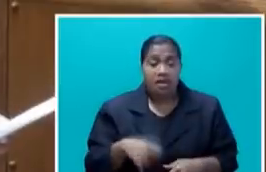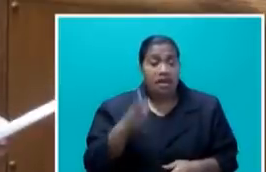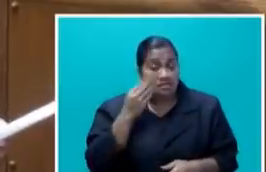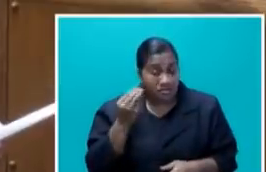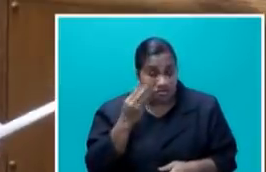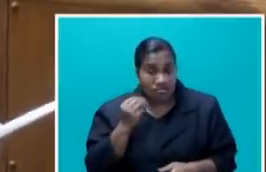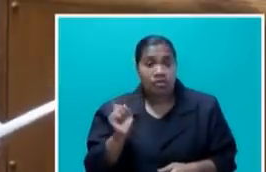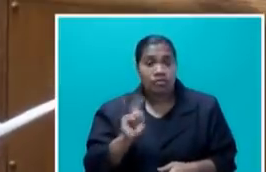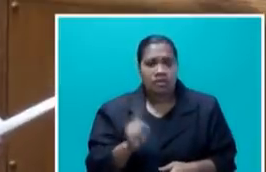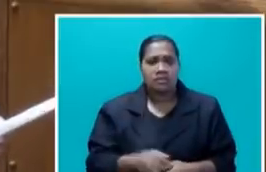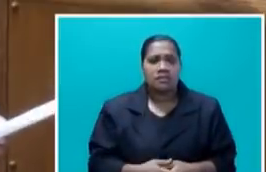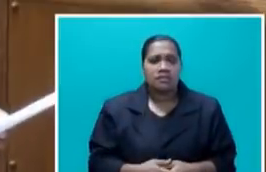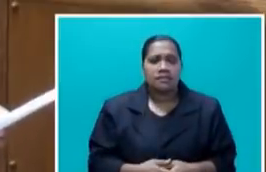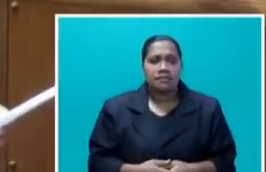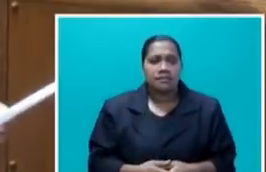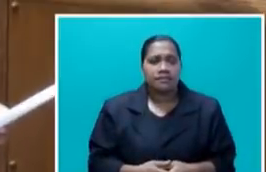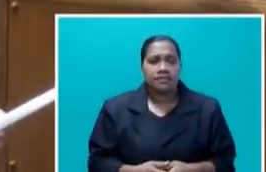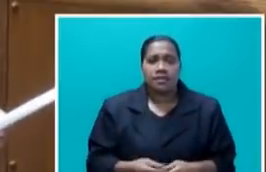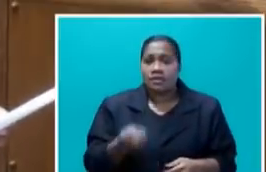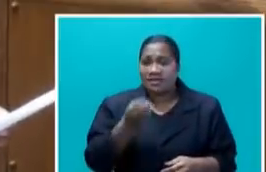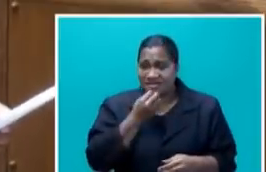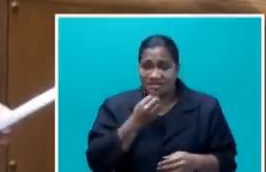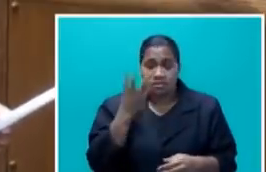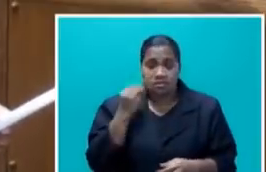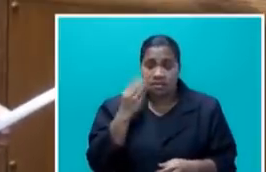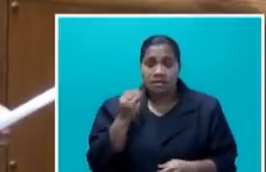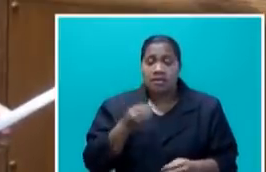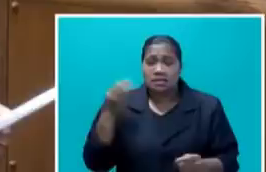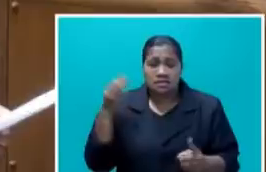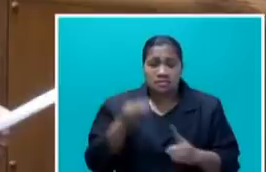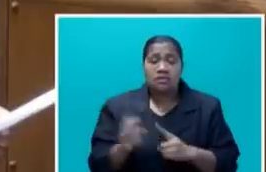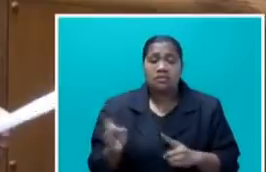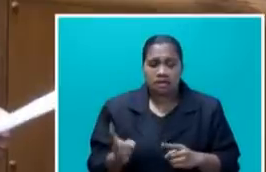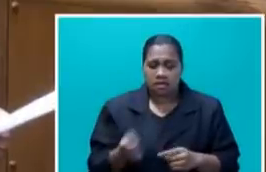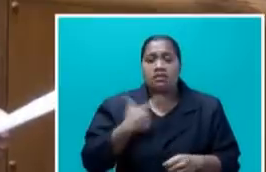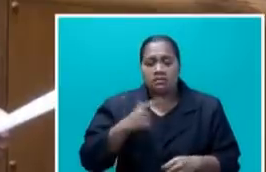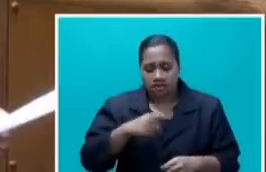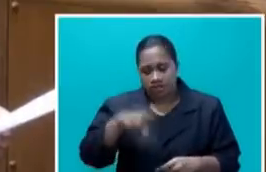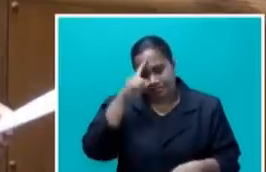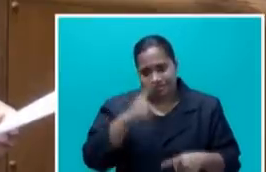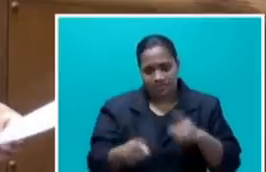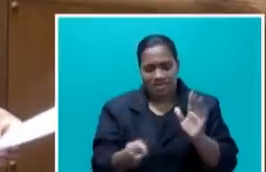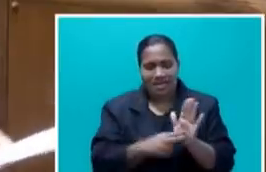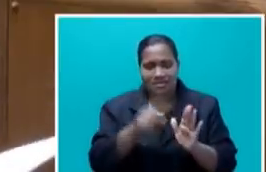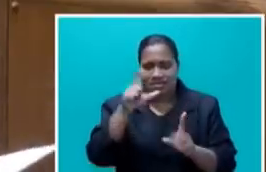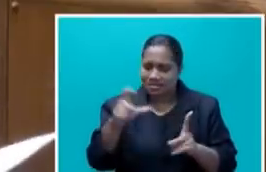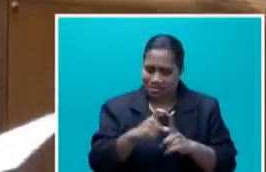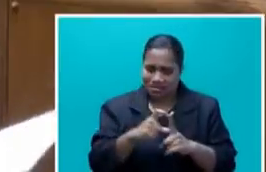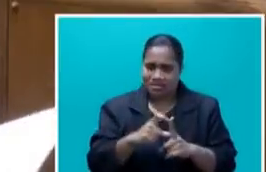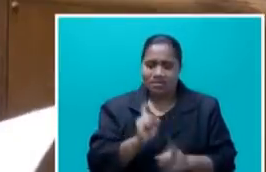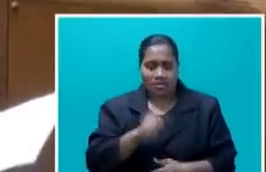contributor to NCDs, which is the biggest killer in Fiji, killing thousands of Fijians each year. I want to